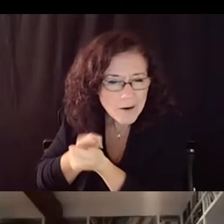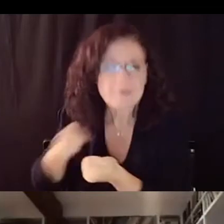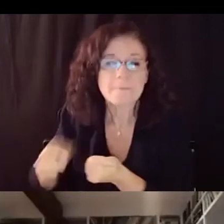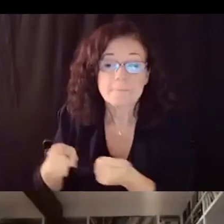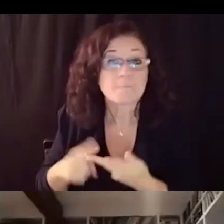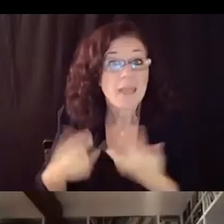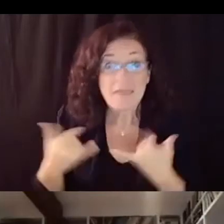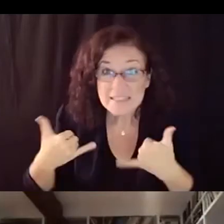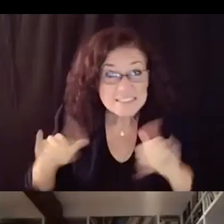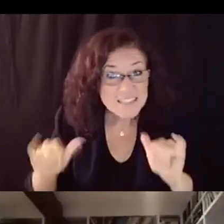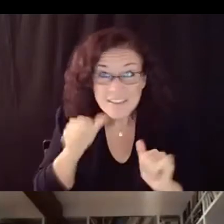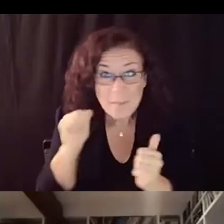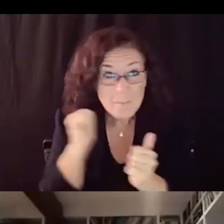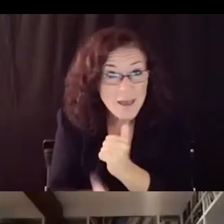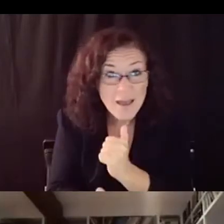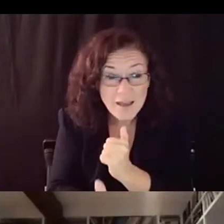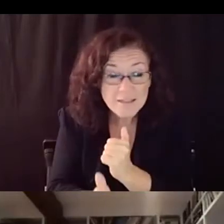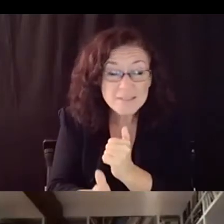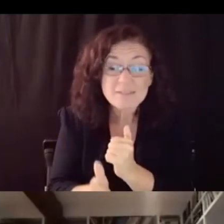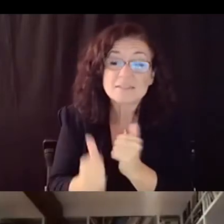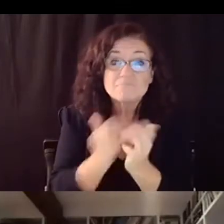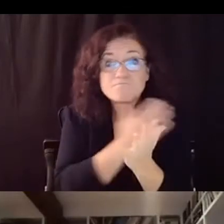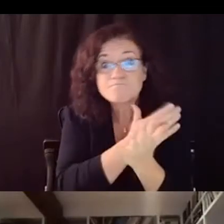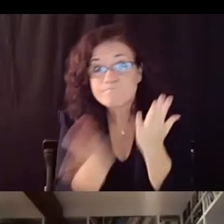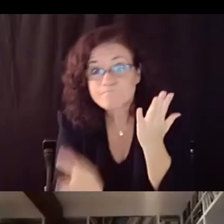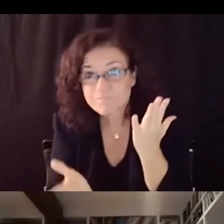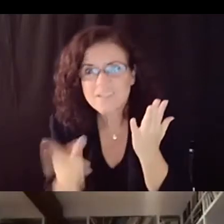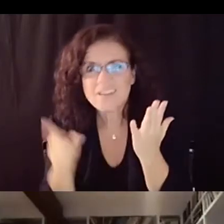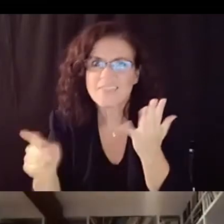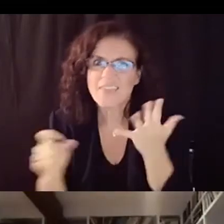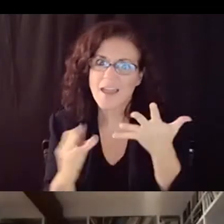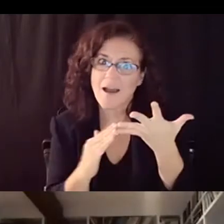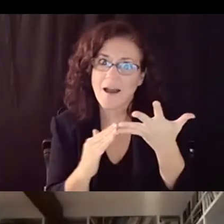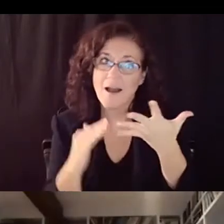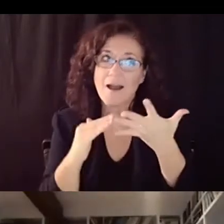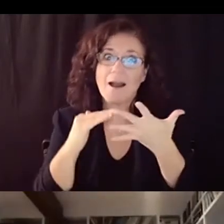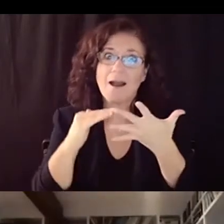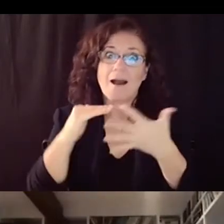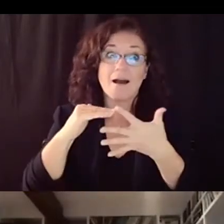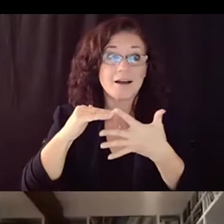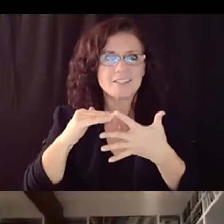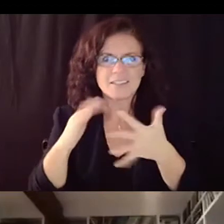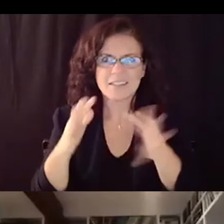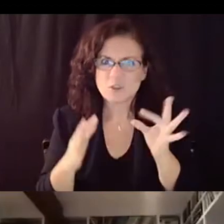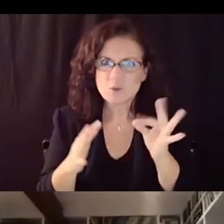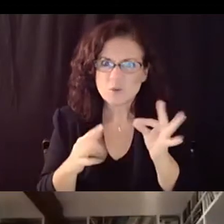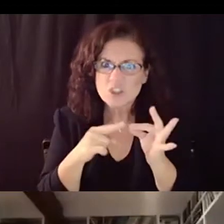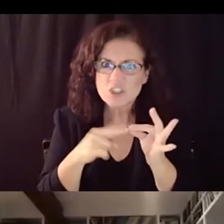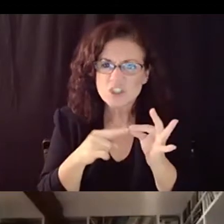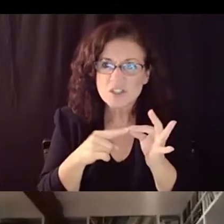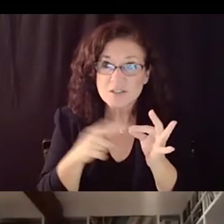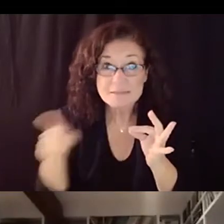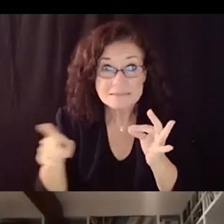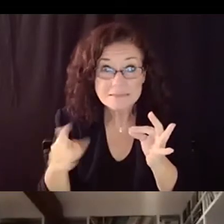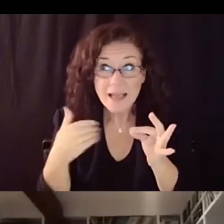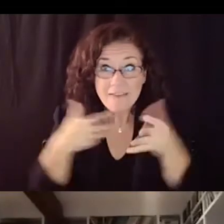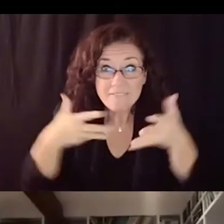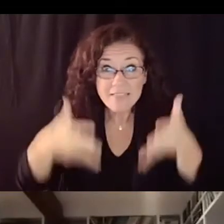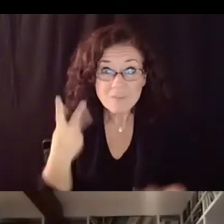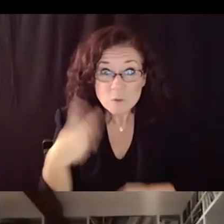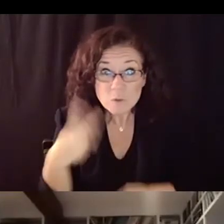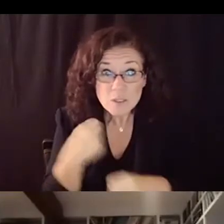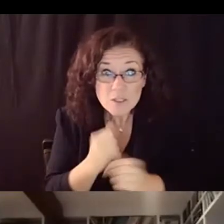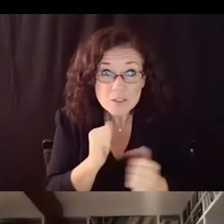the end of the semester i'm looking at a junior who has only two years to pass two science classes to graduate